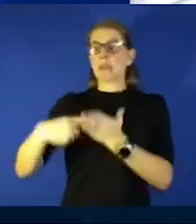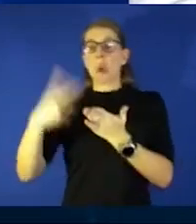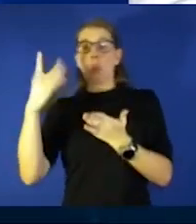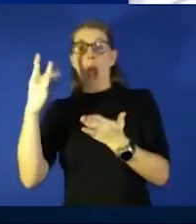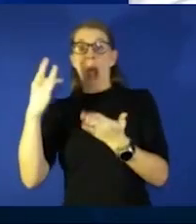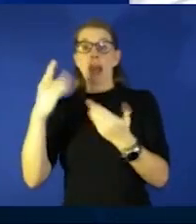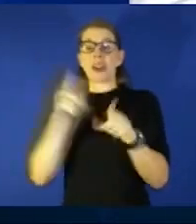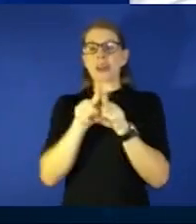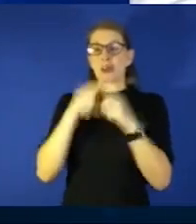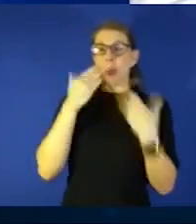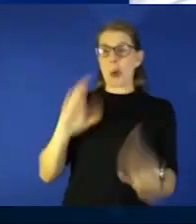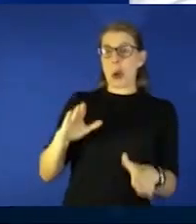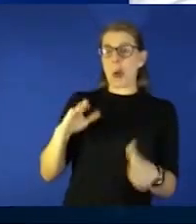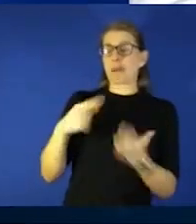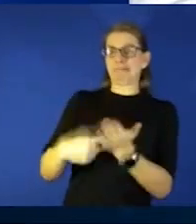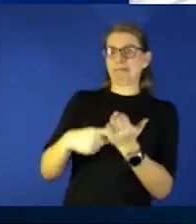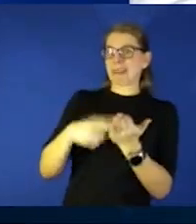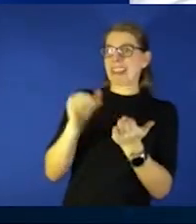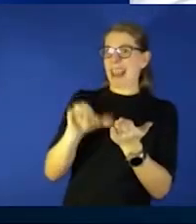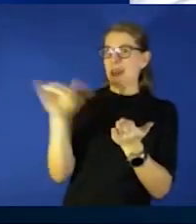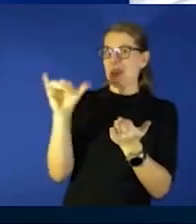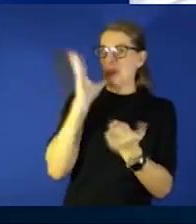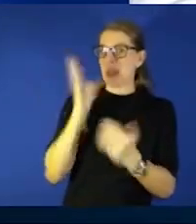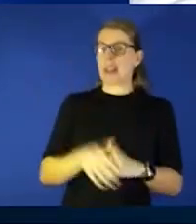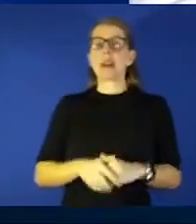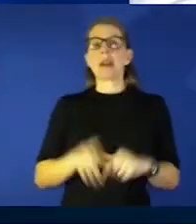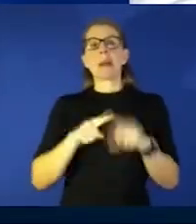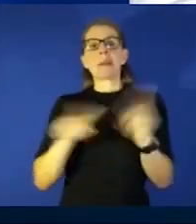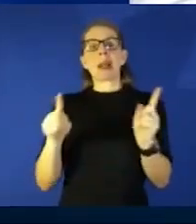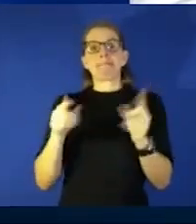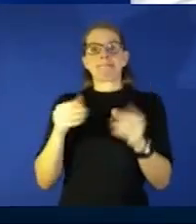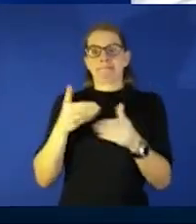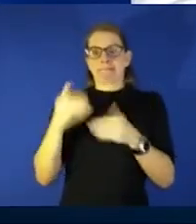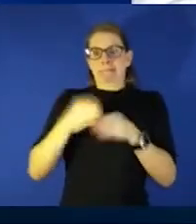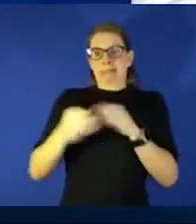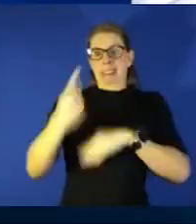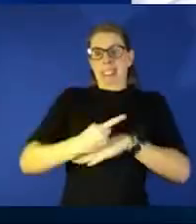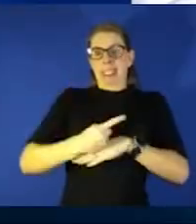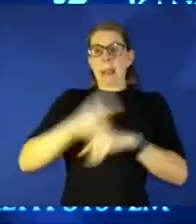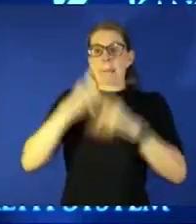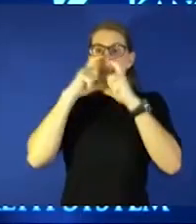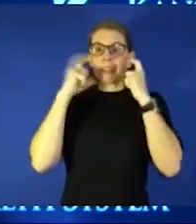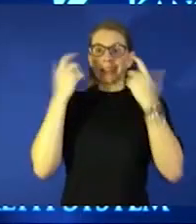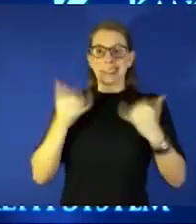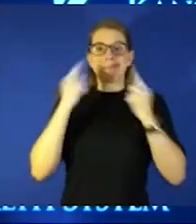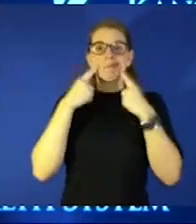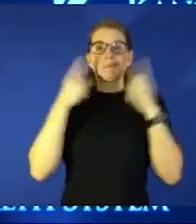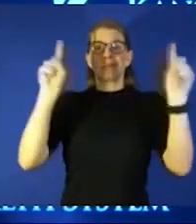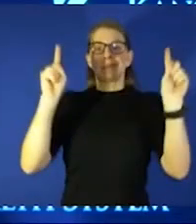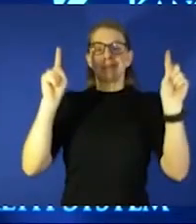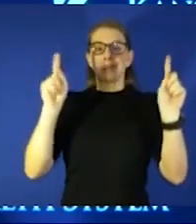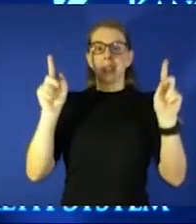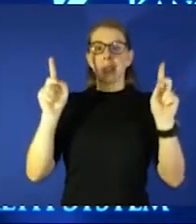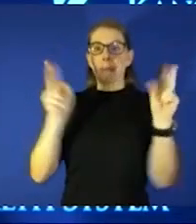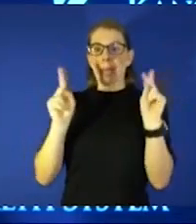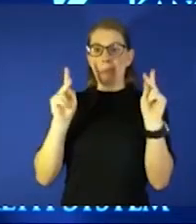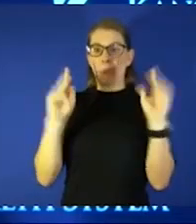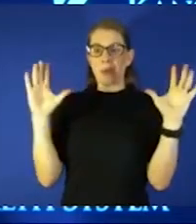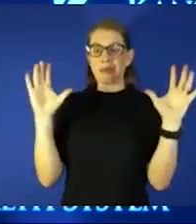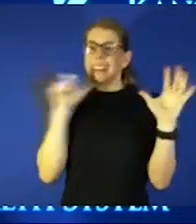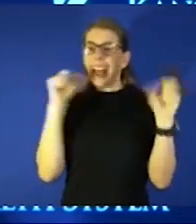moment but at the end of the day what we do know is that masks still works the smaller number of people you have the better